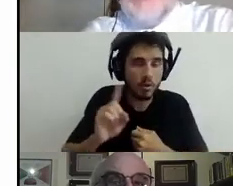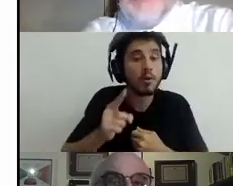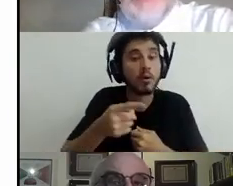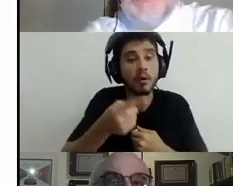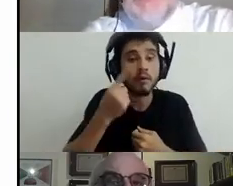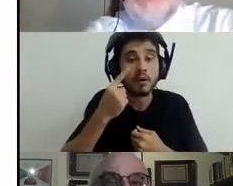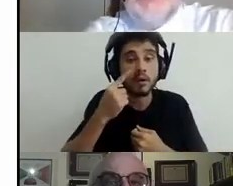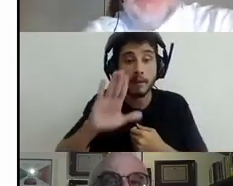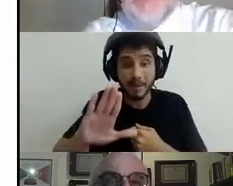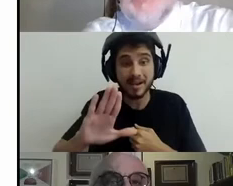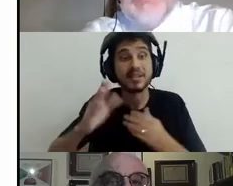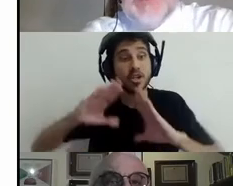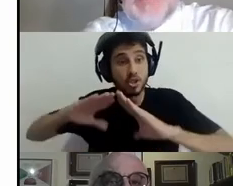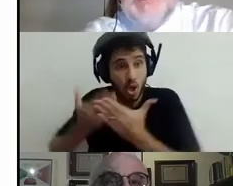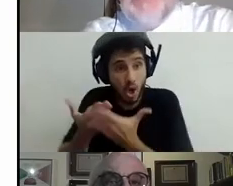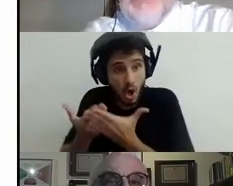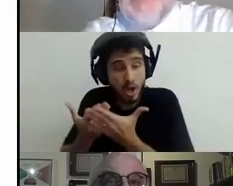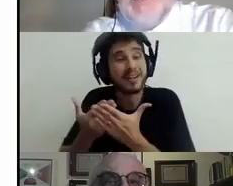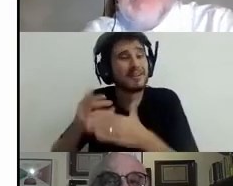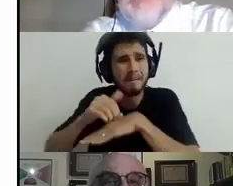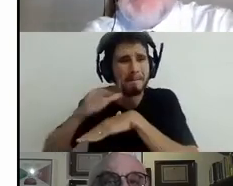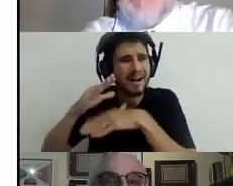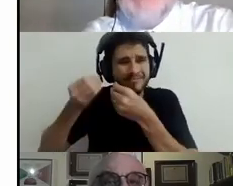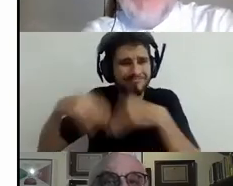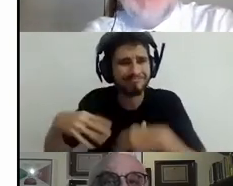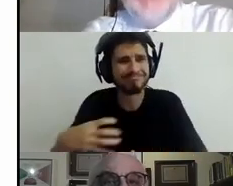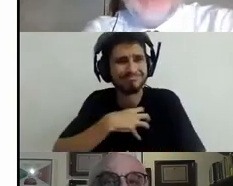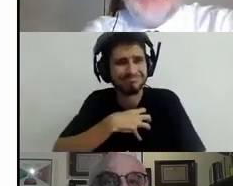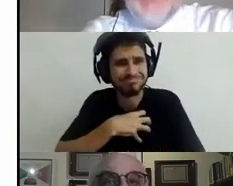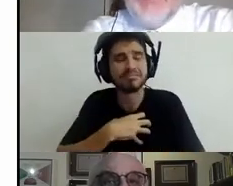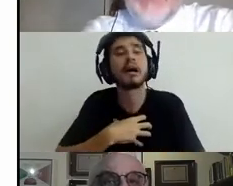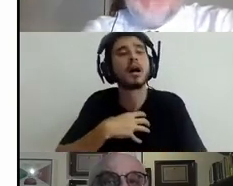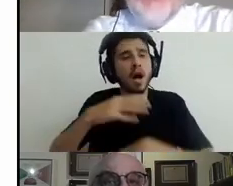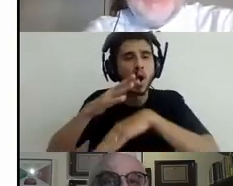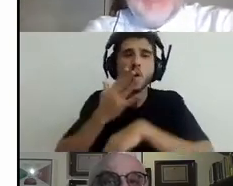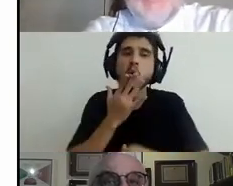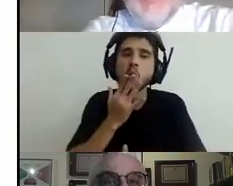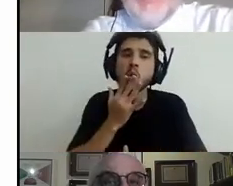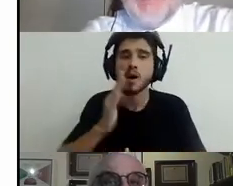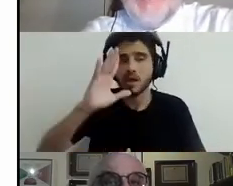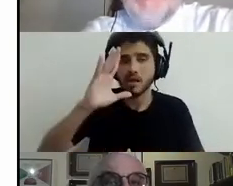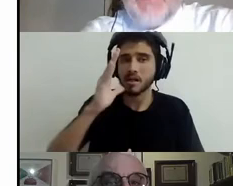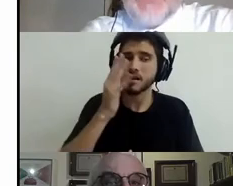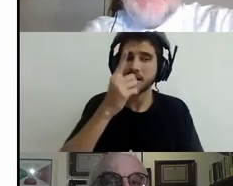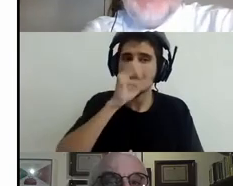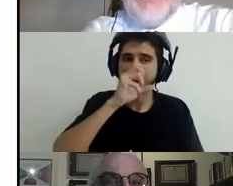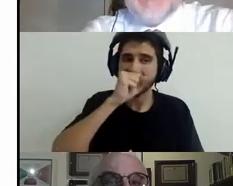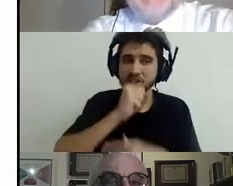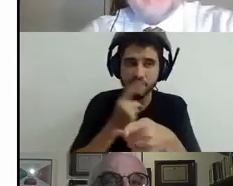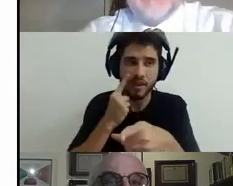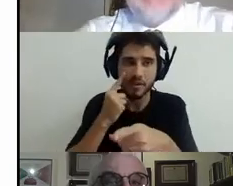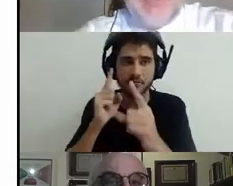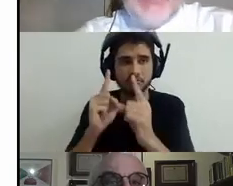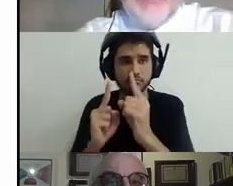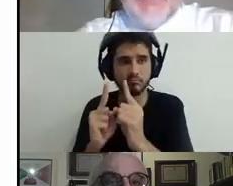goes to, to between three, four, even five months of learning. So this